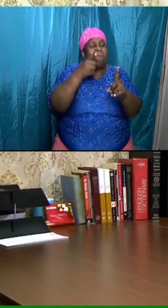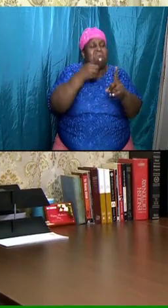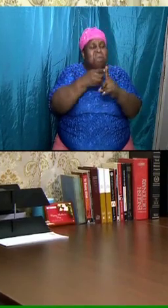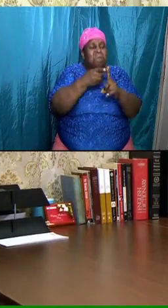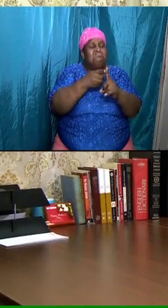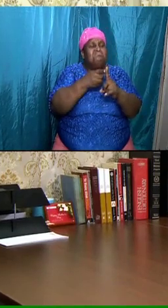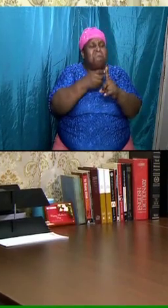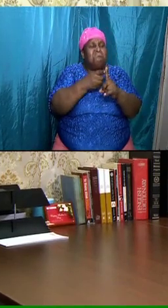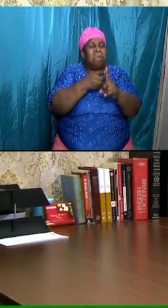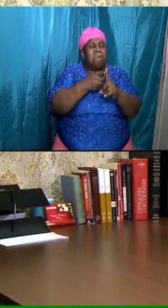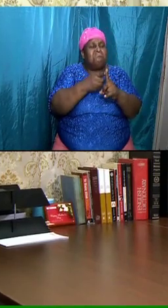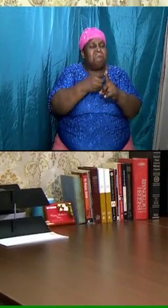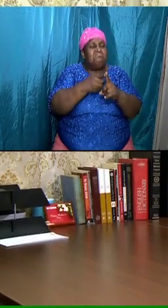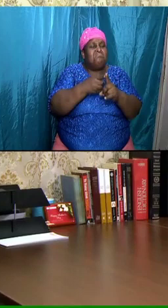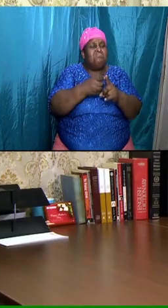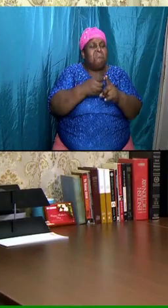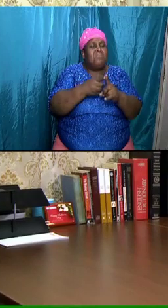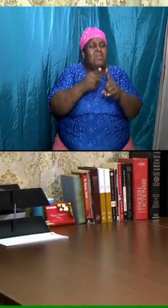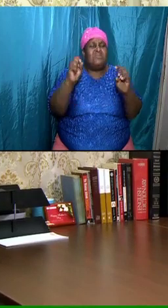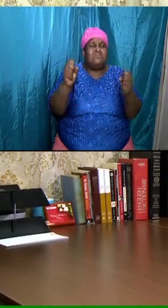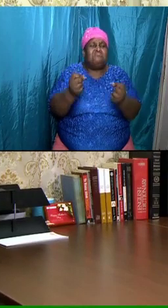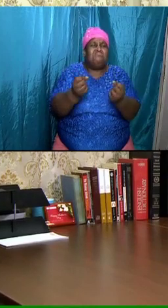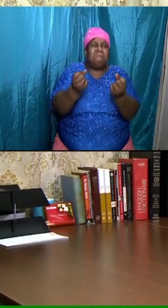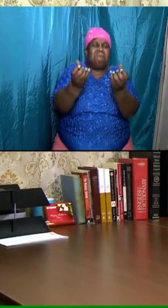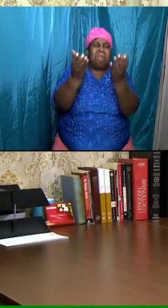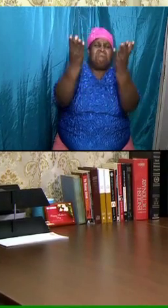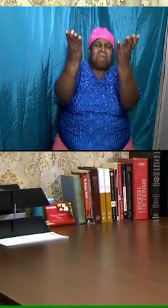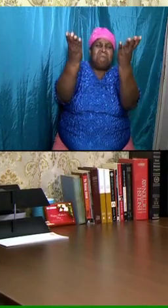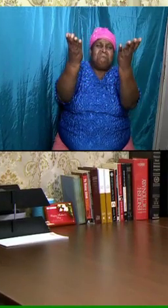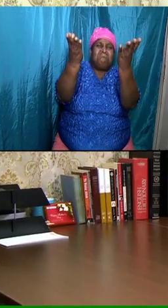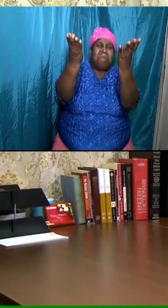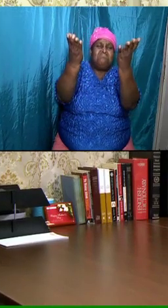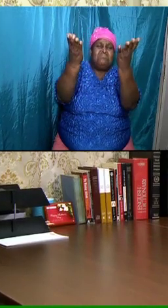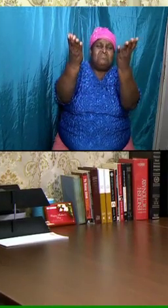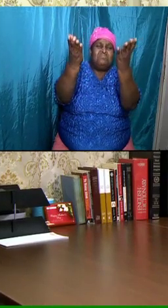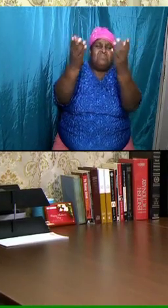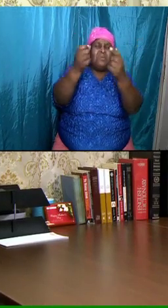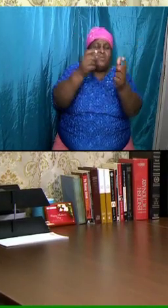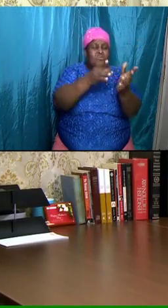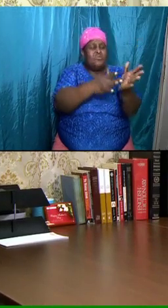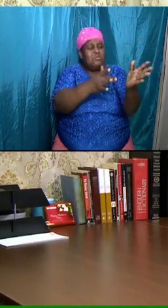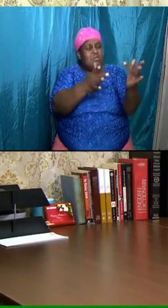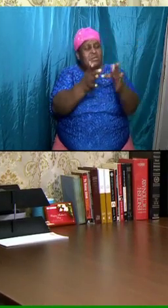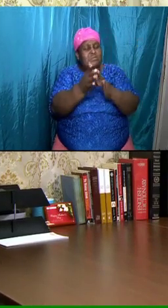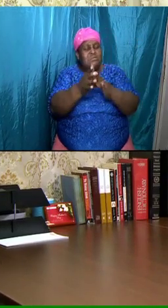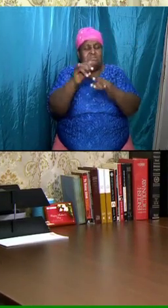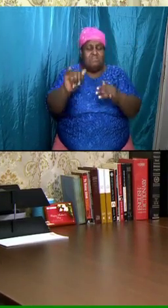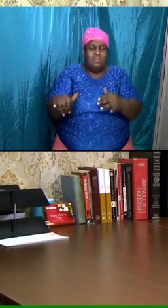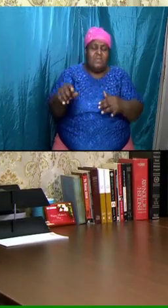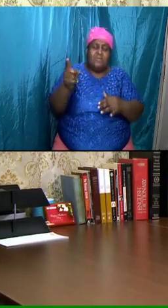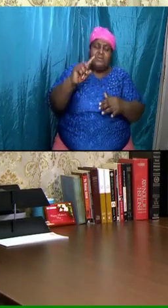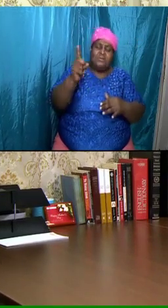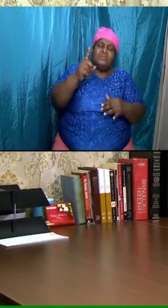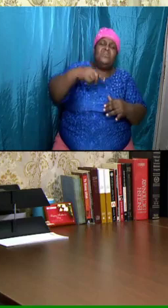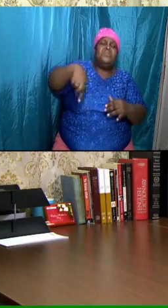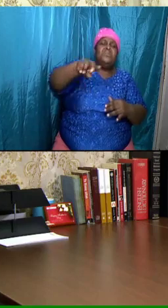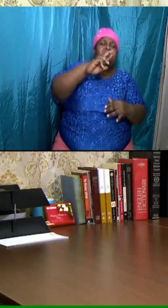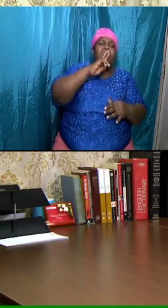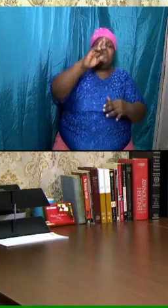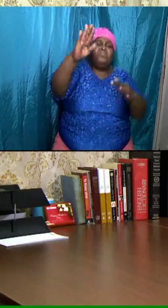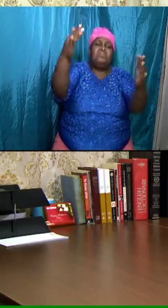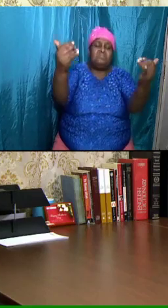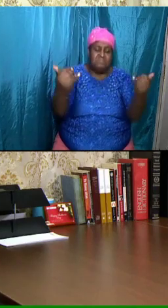betrothal our esposa our engagement that is where we are now